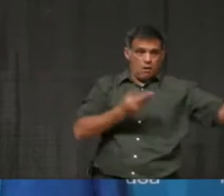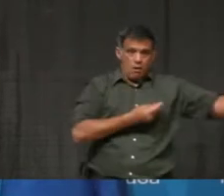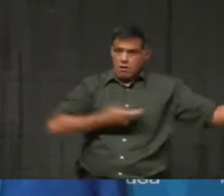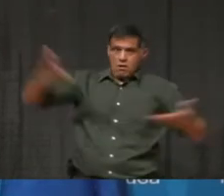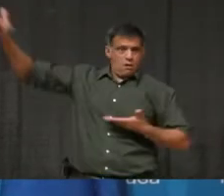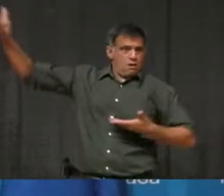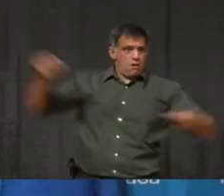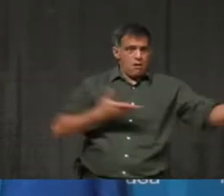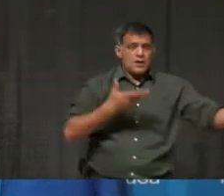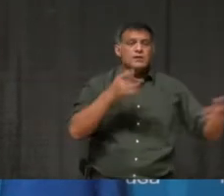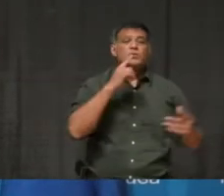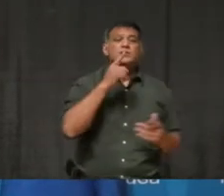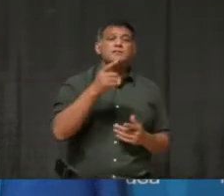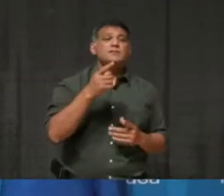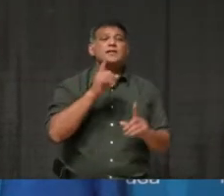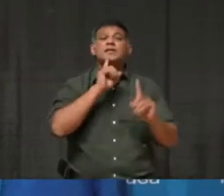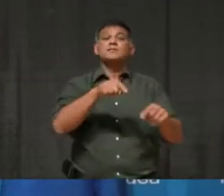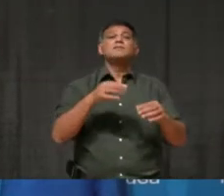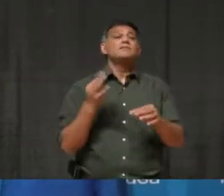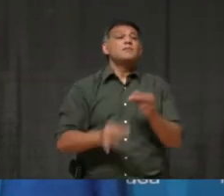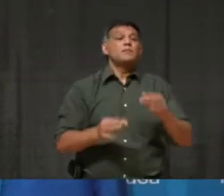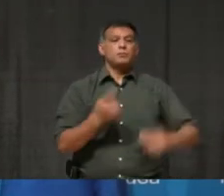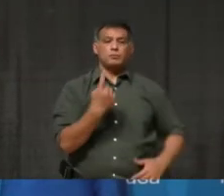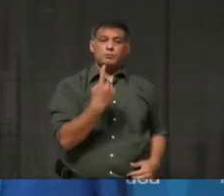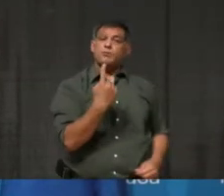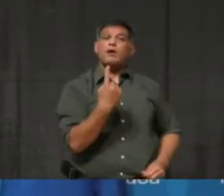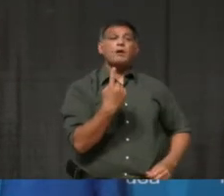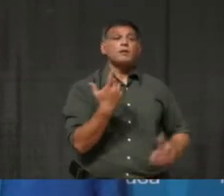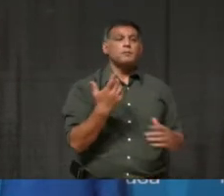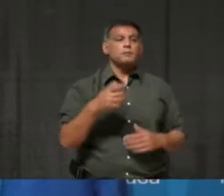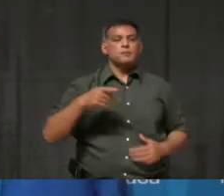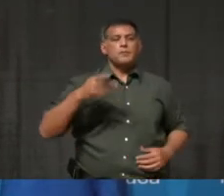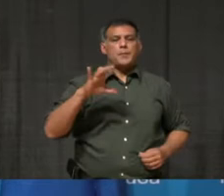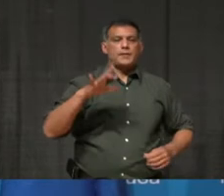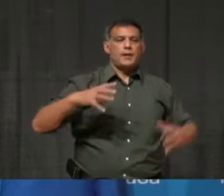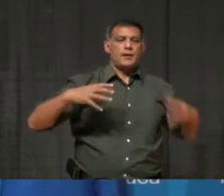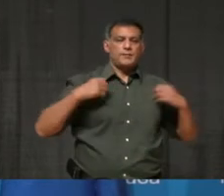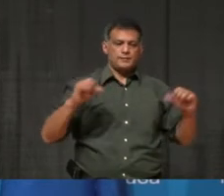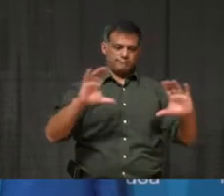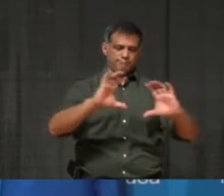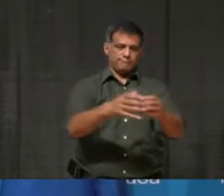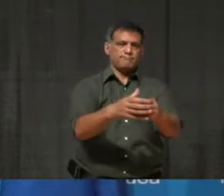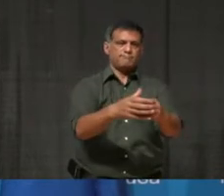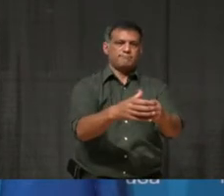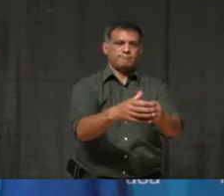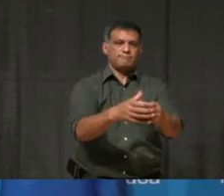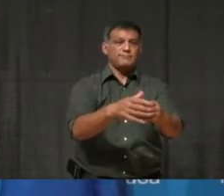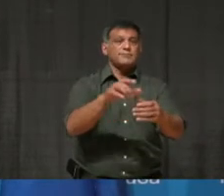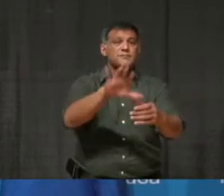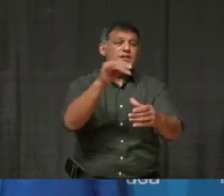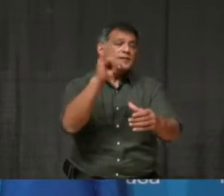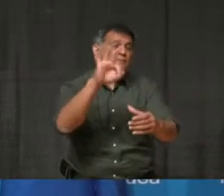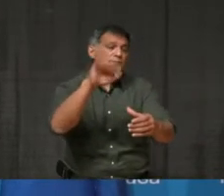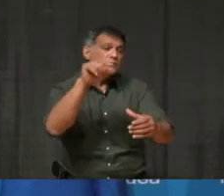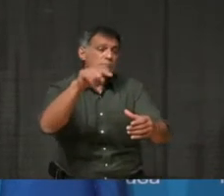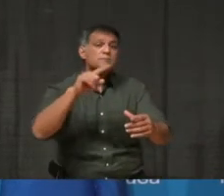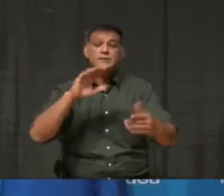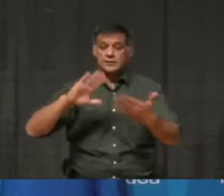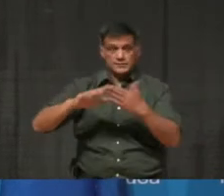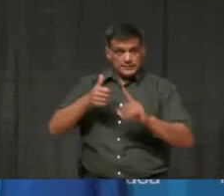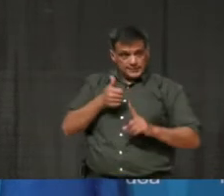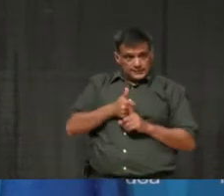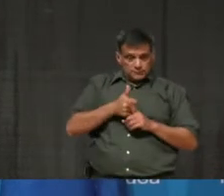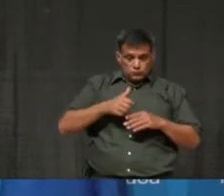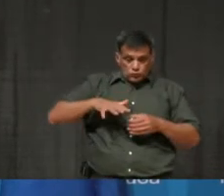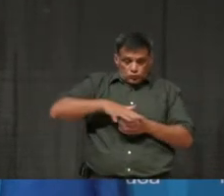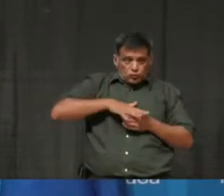We are one singular public health unit. And we have seen evidence that when one city or region is in lockdown, there will be a